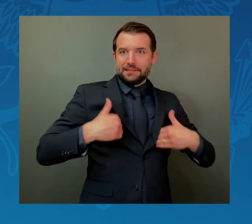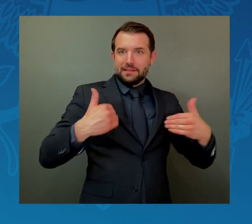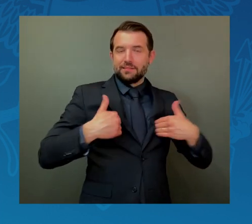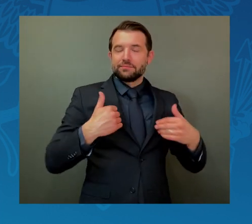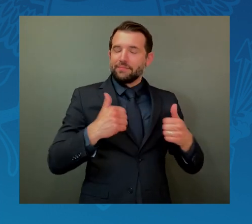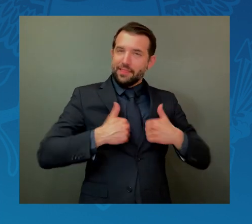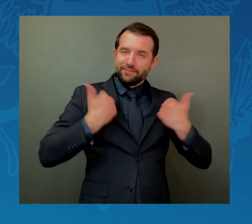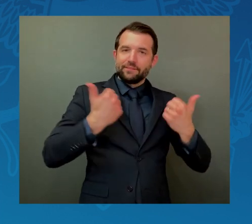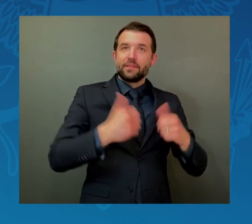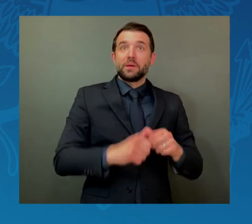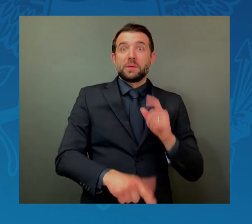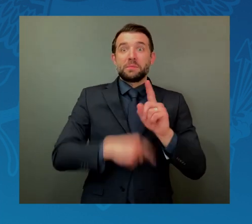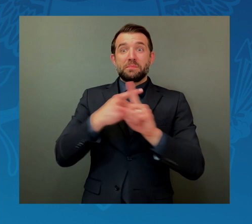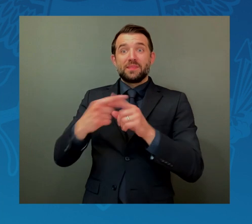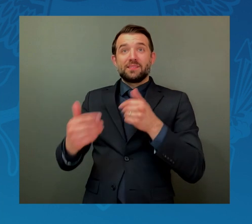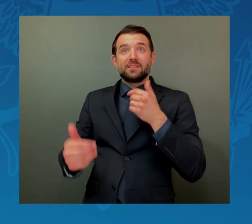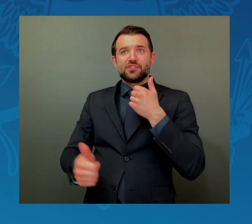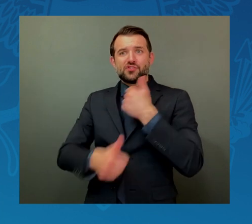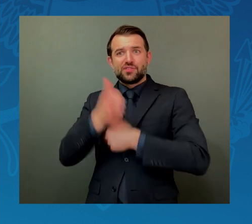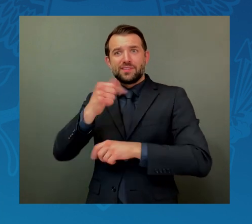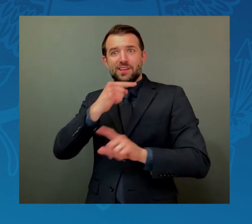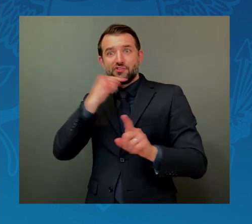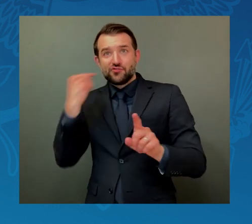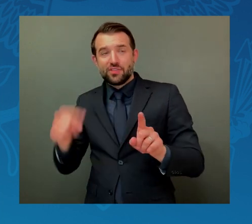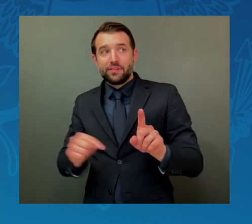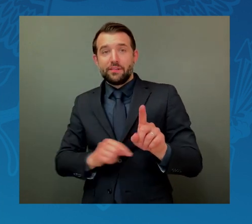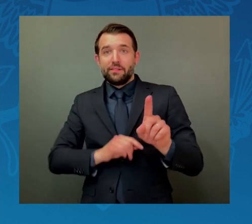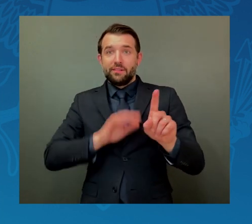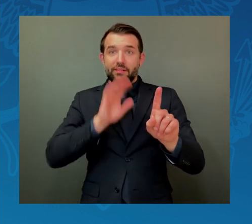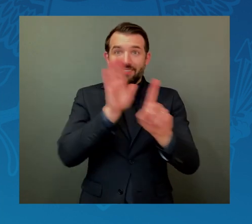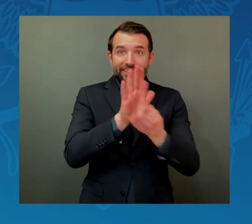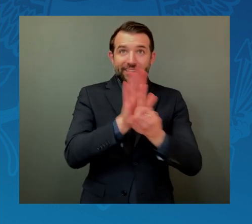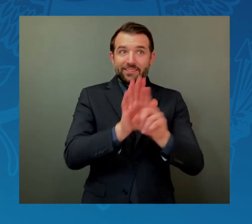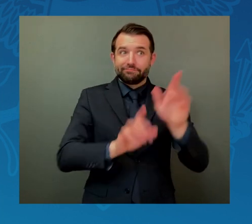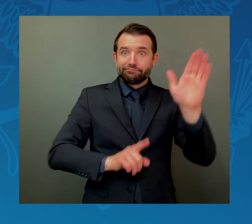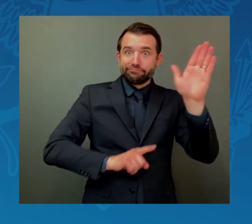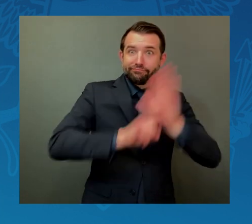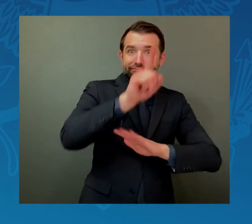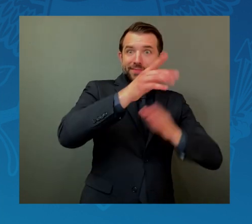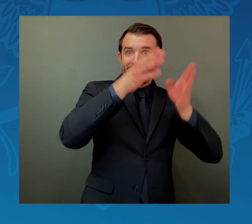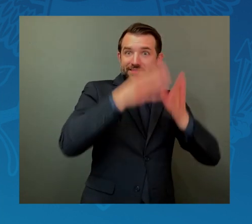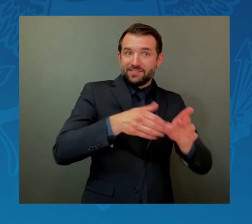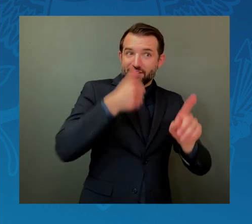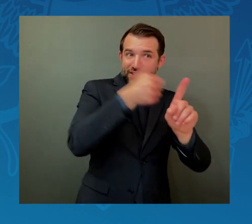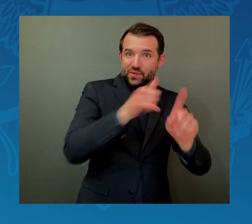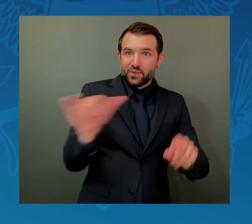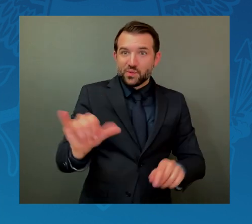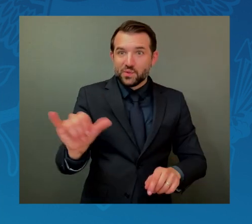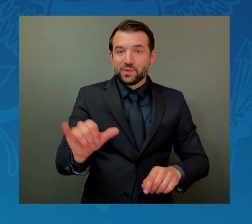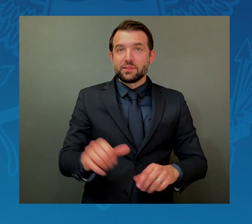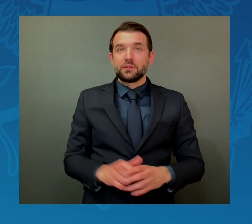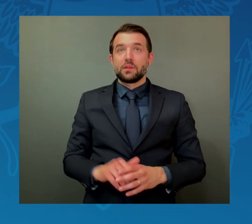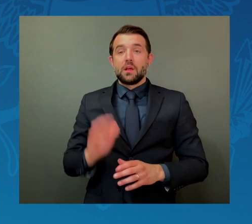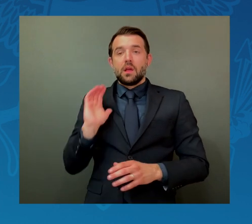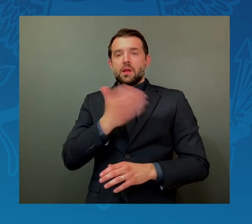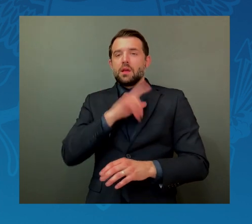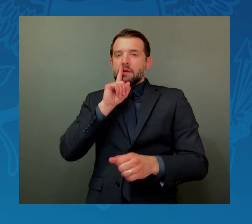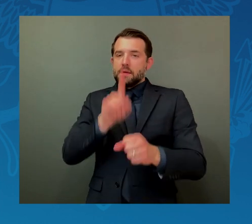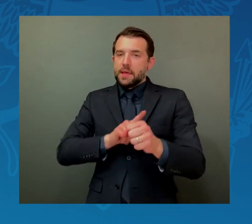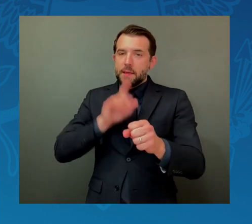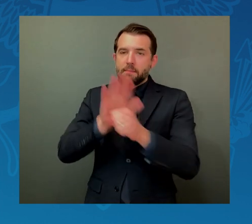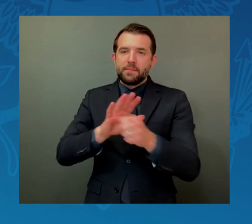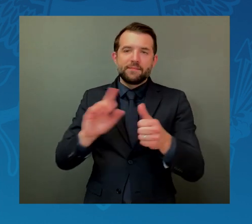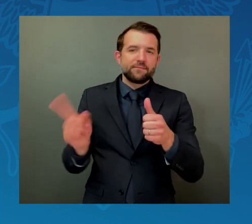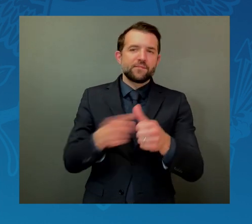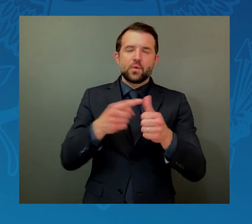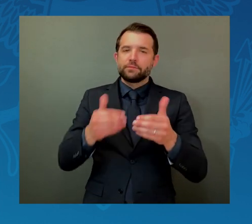Russian cosmonauts. Our commitment today is just one step. Our administration has